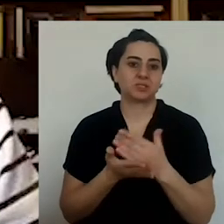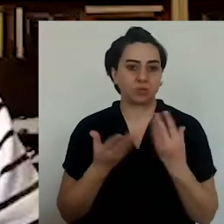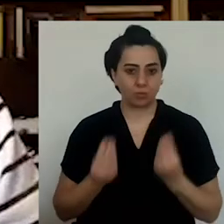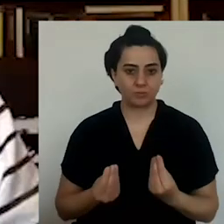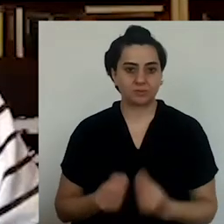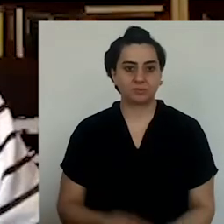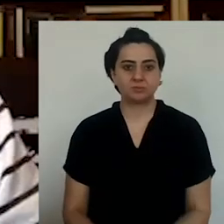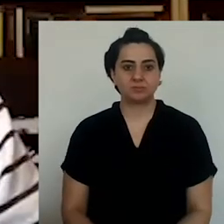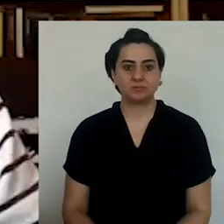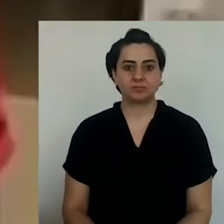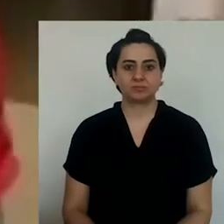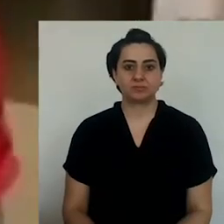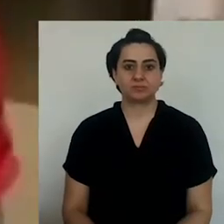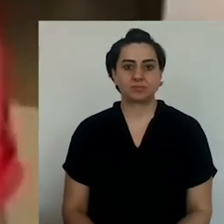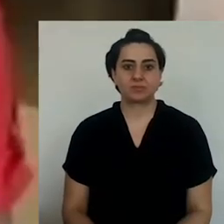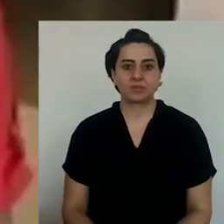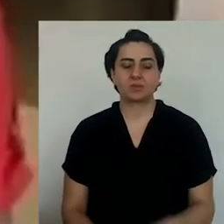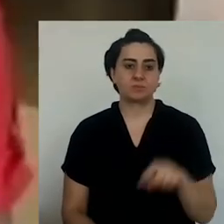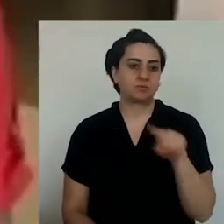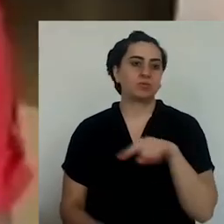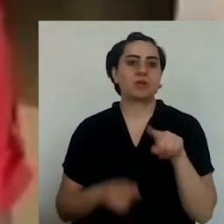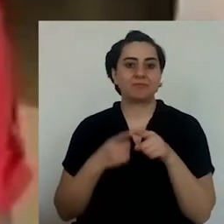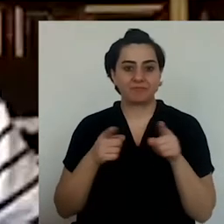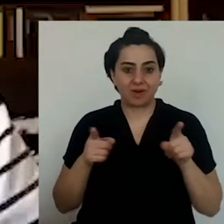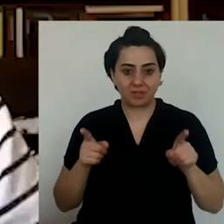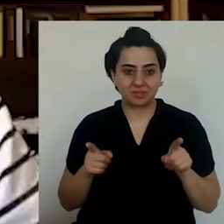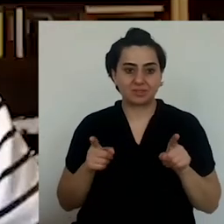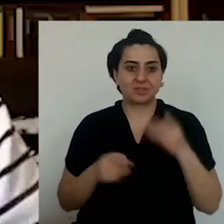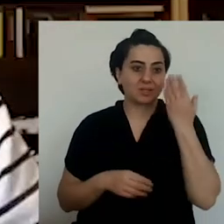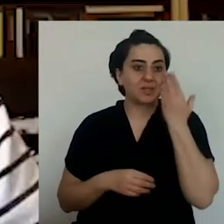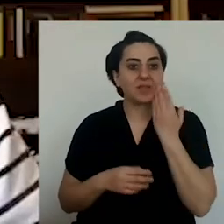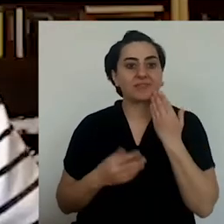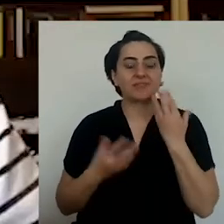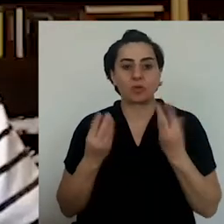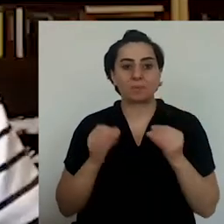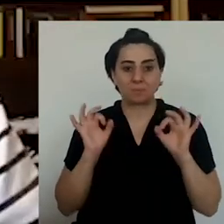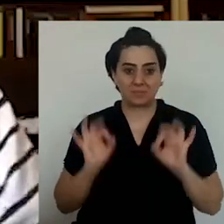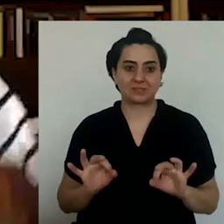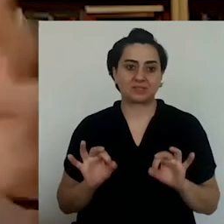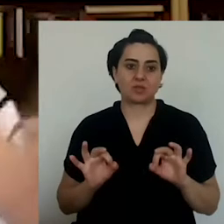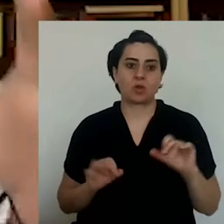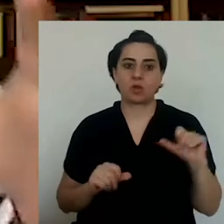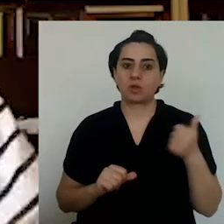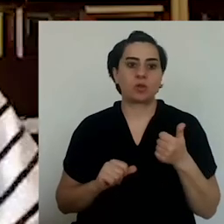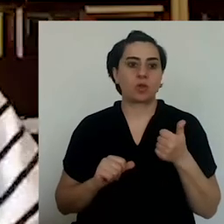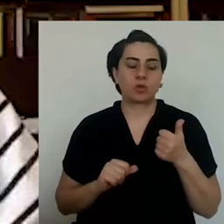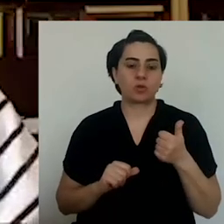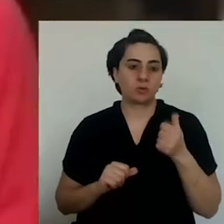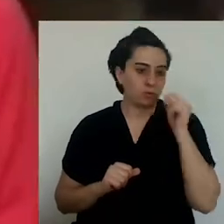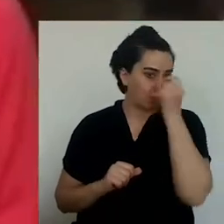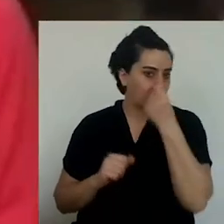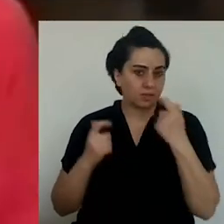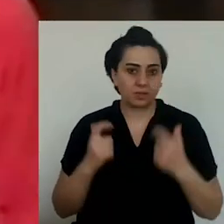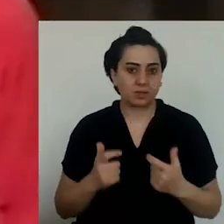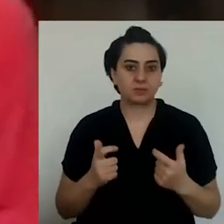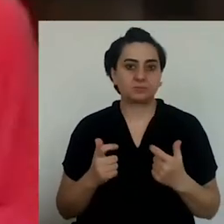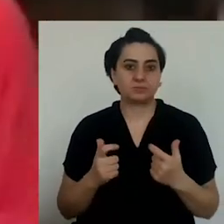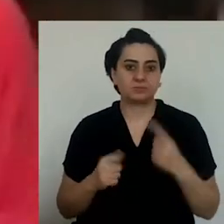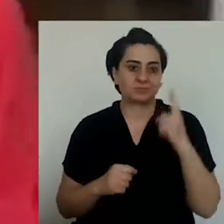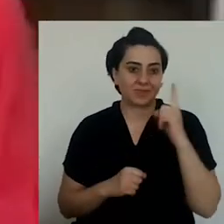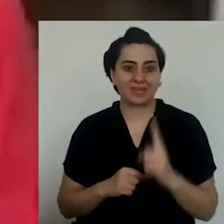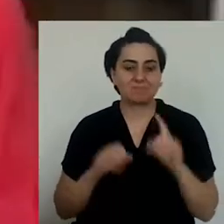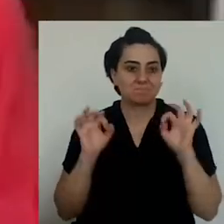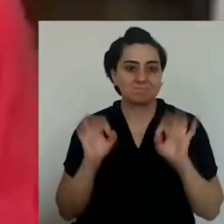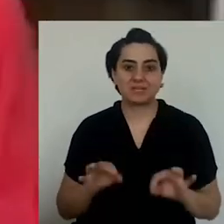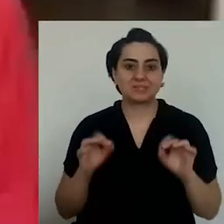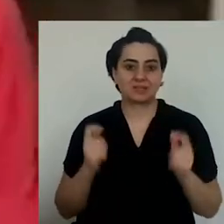food. also this is also becoming part of our life. I think we need to start enjoy these differences.